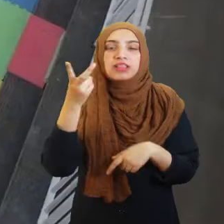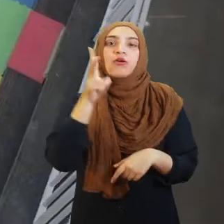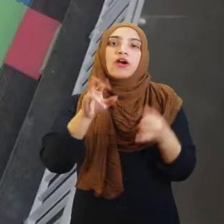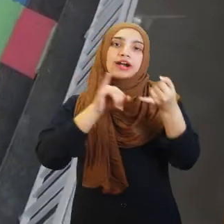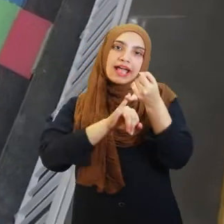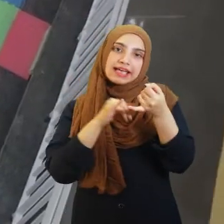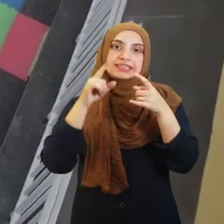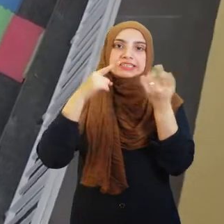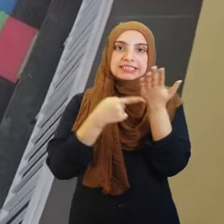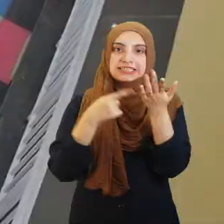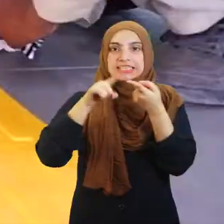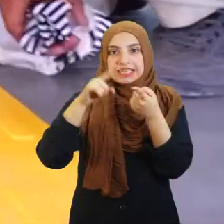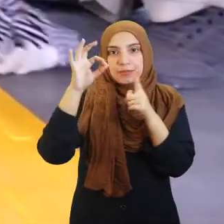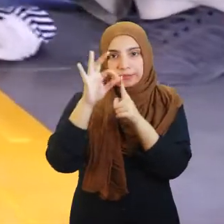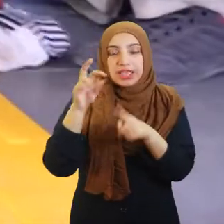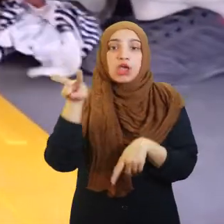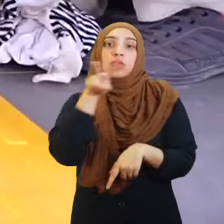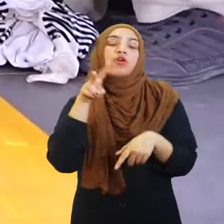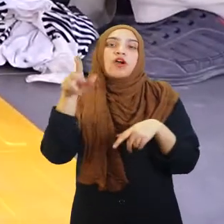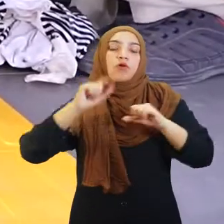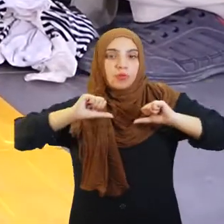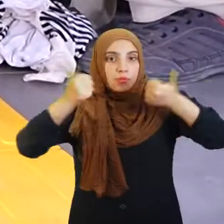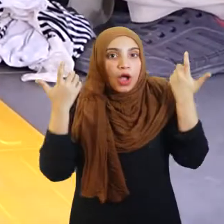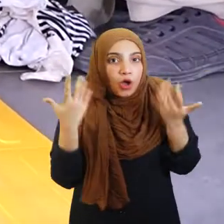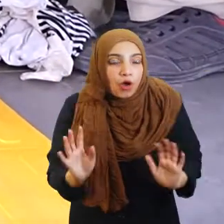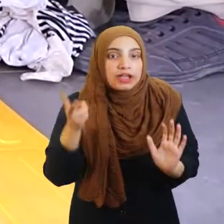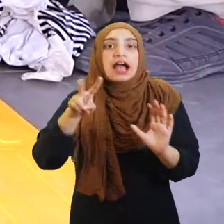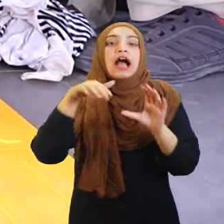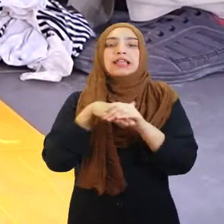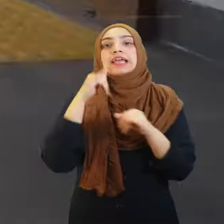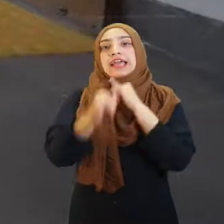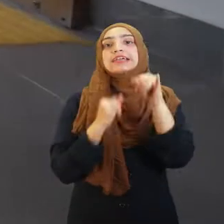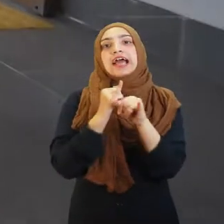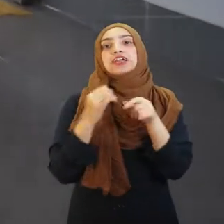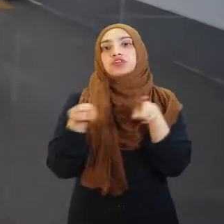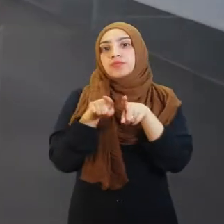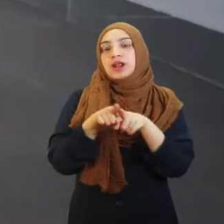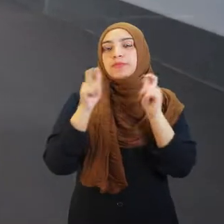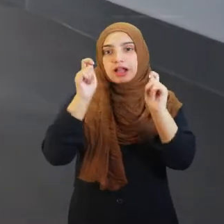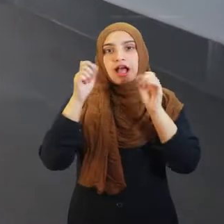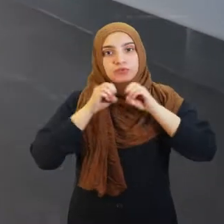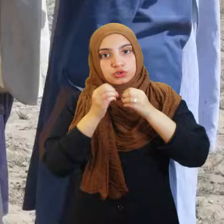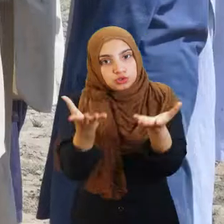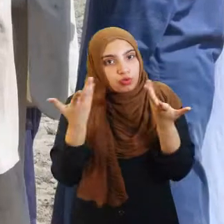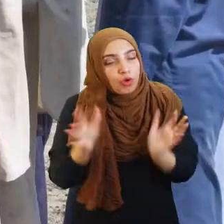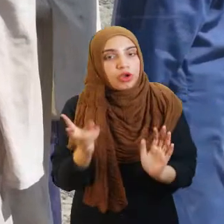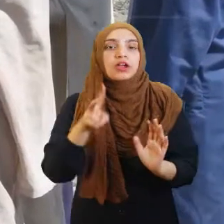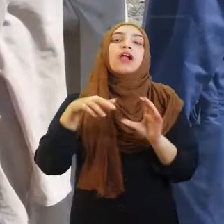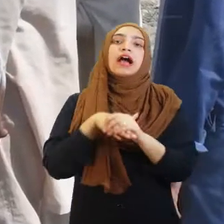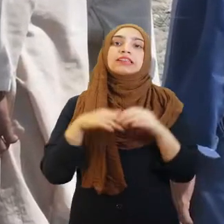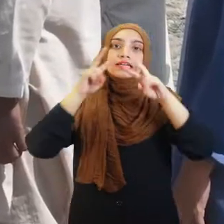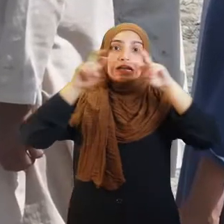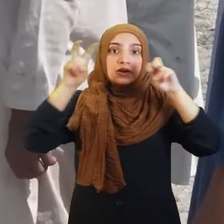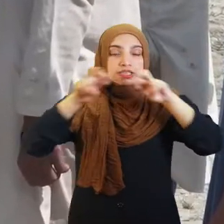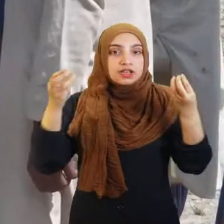STEP became the pioneers of reinventing tactile in Pakistan based on universal standards of accessibility. It took